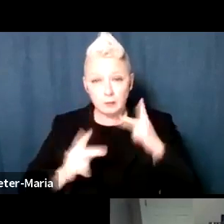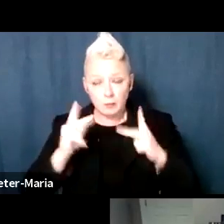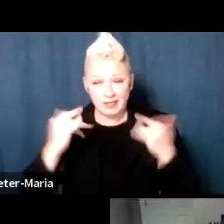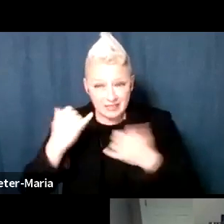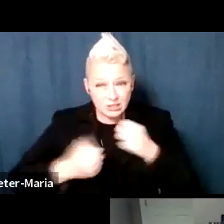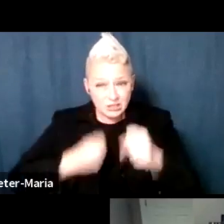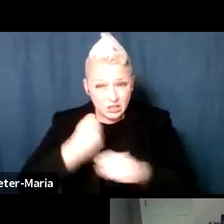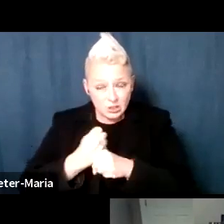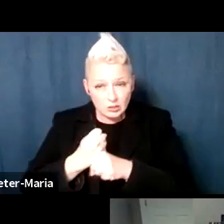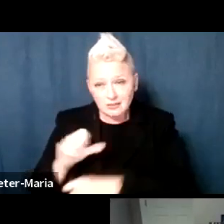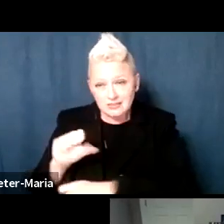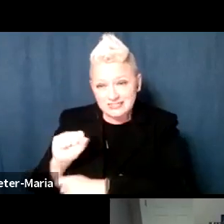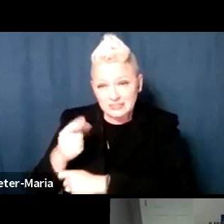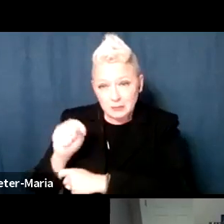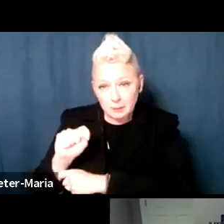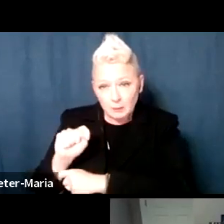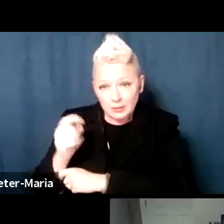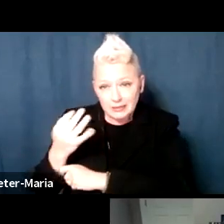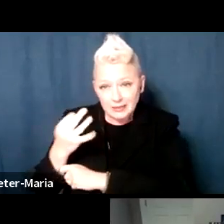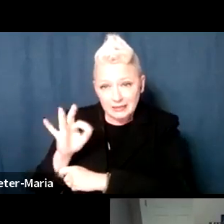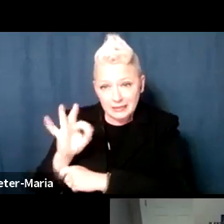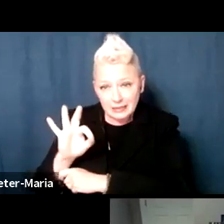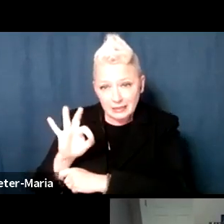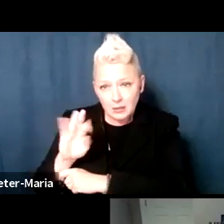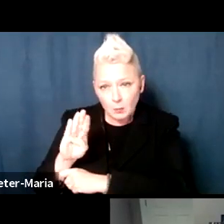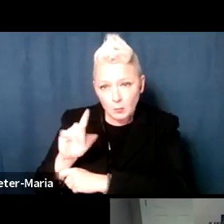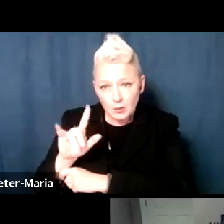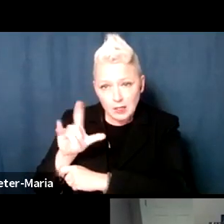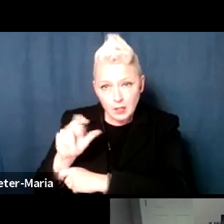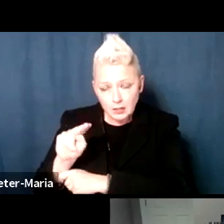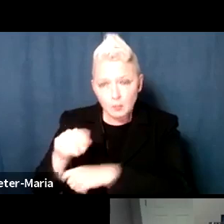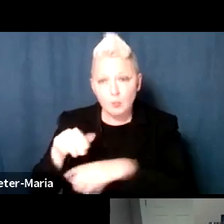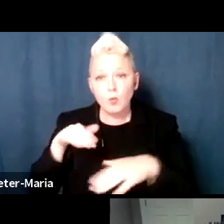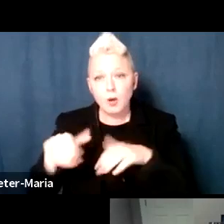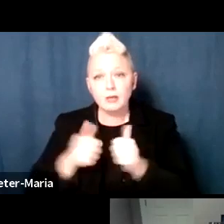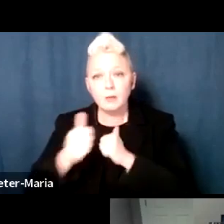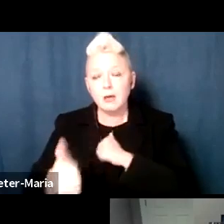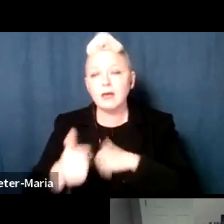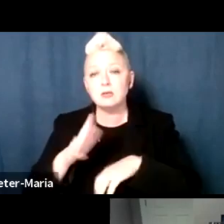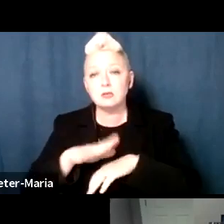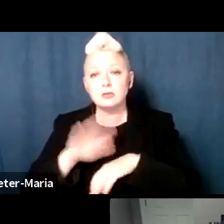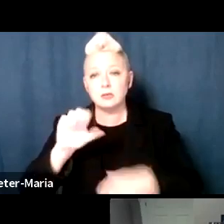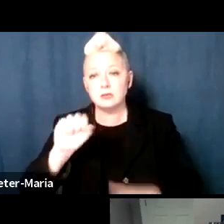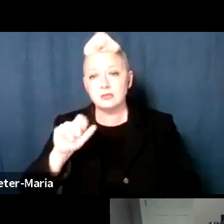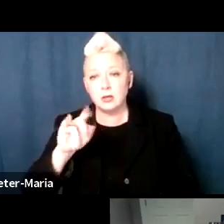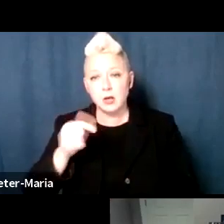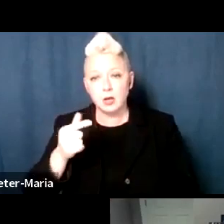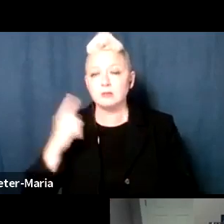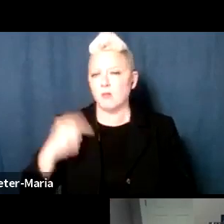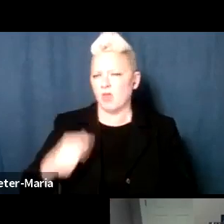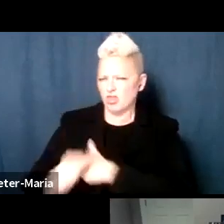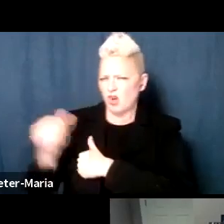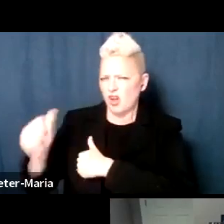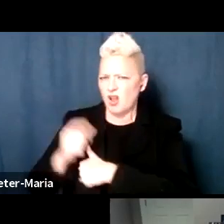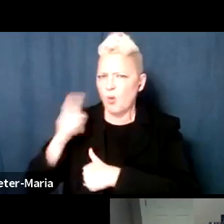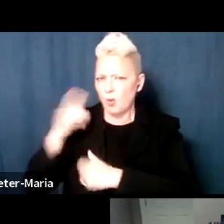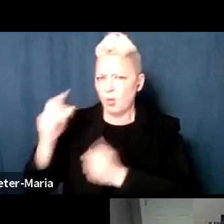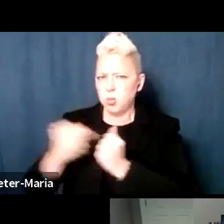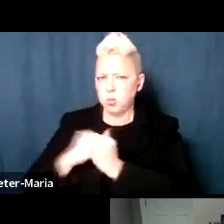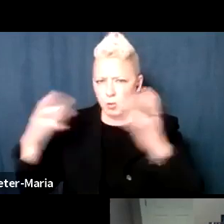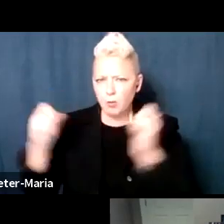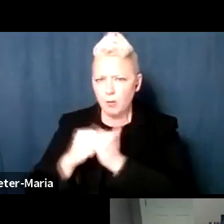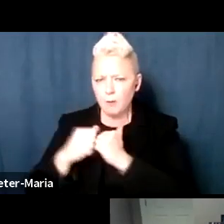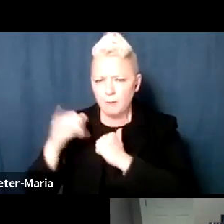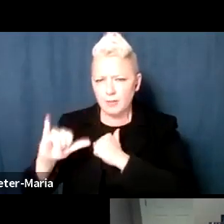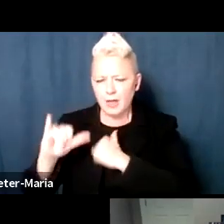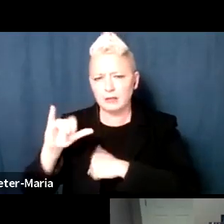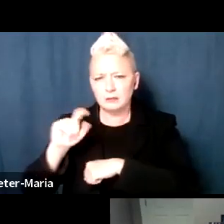September 19th in Brooklyn, while walking past the synagogue, a man made threatening comments to blow up the synagogue and told the